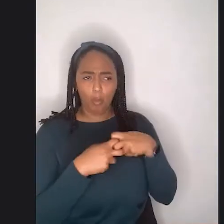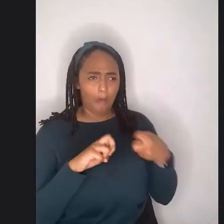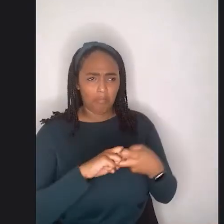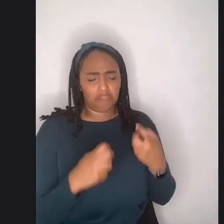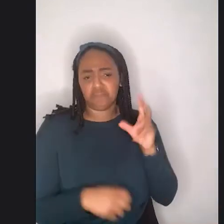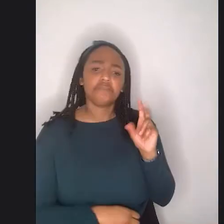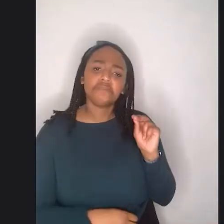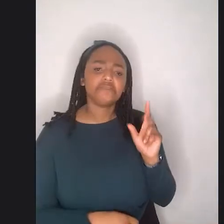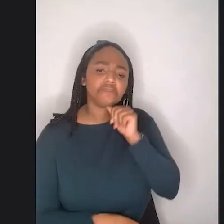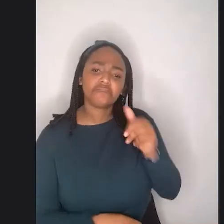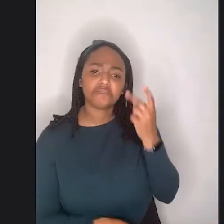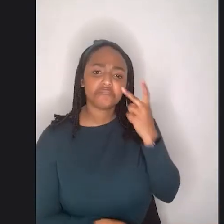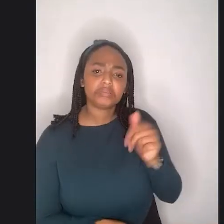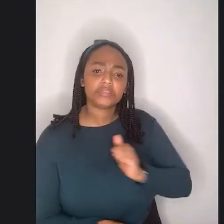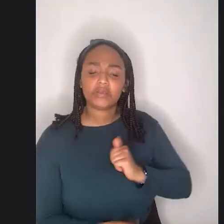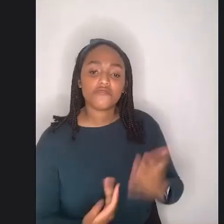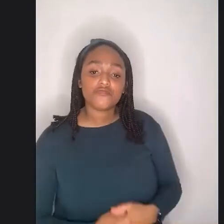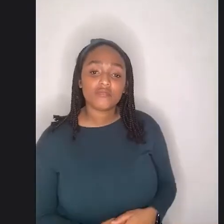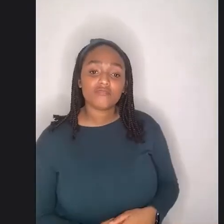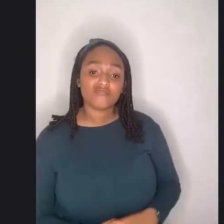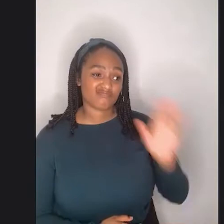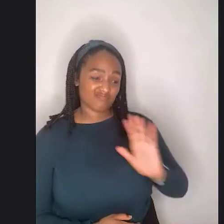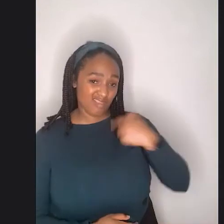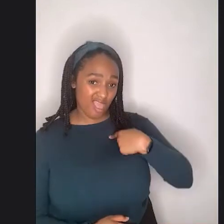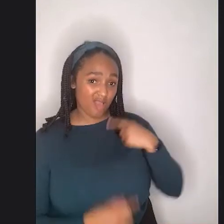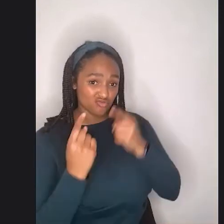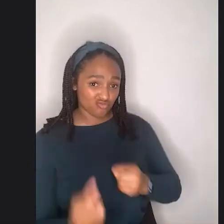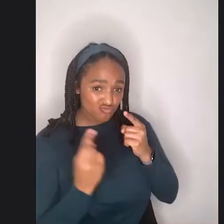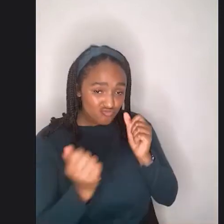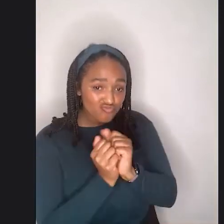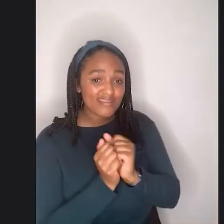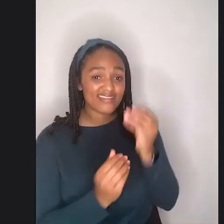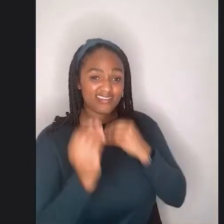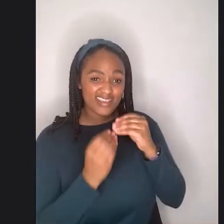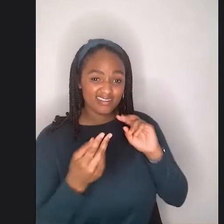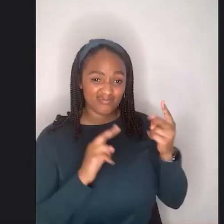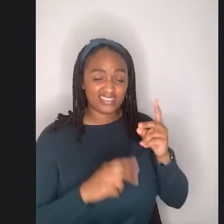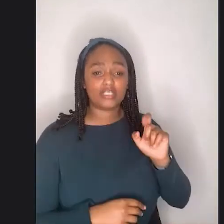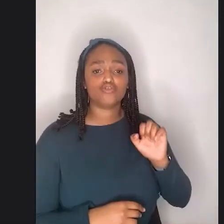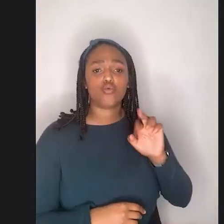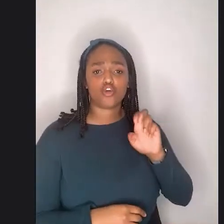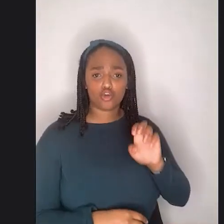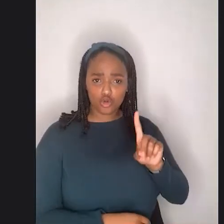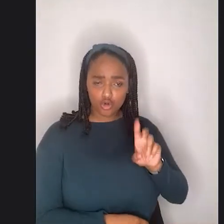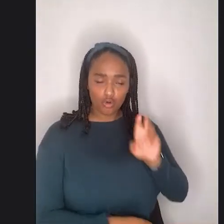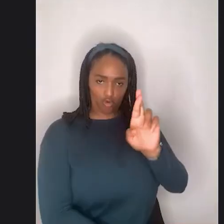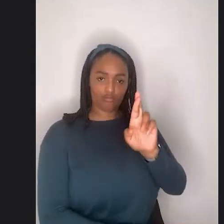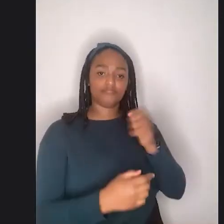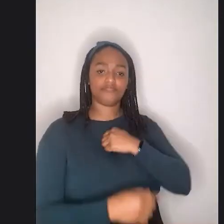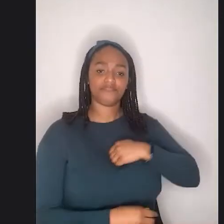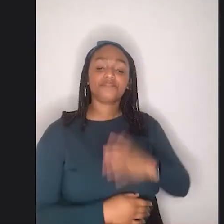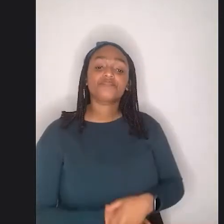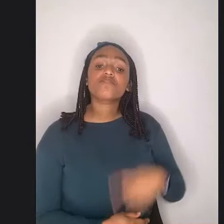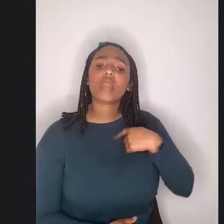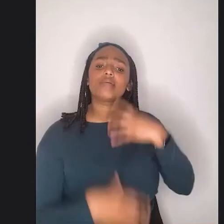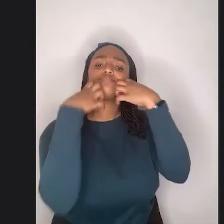back when I was struggling with eating disorders, you know, I would have been really appreciate, I would have really appreciated having someone come from